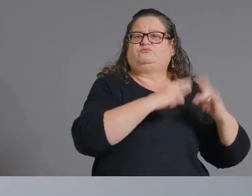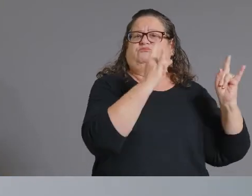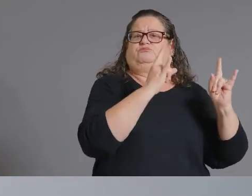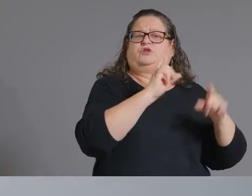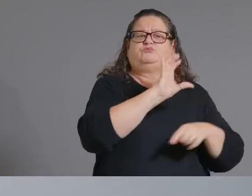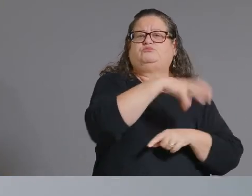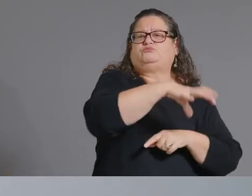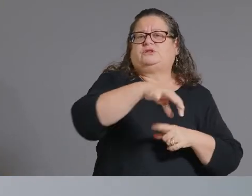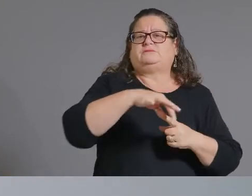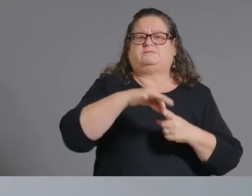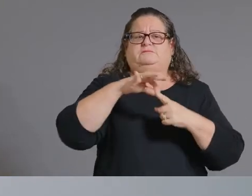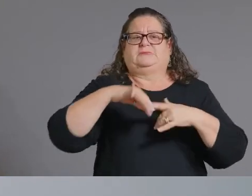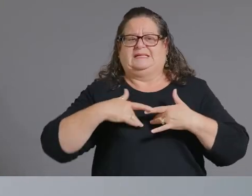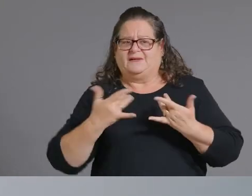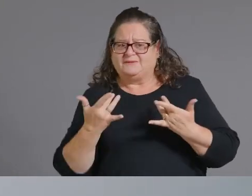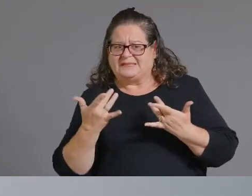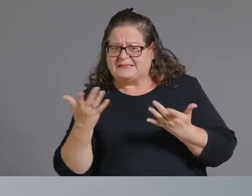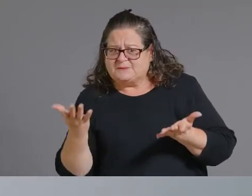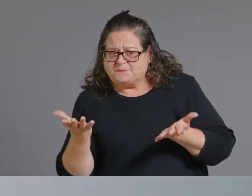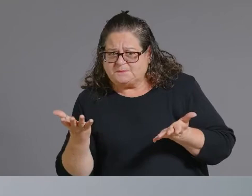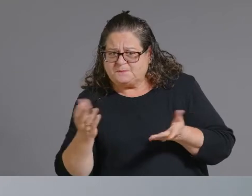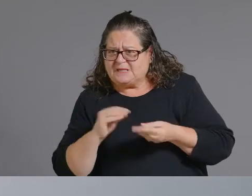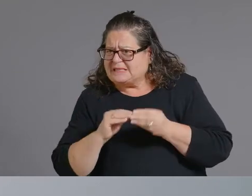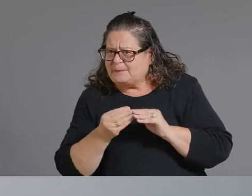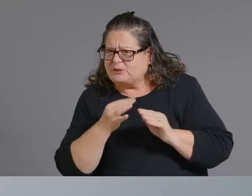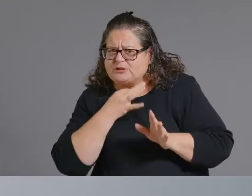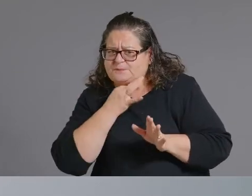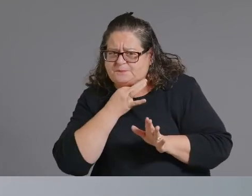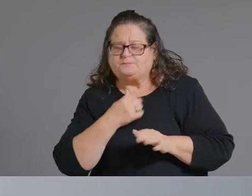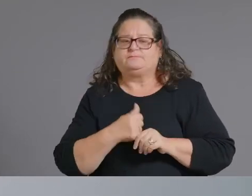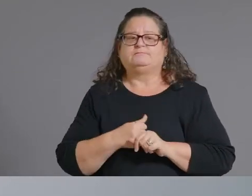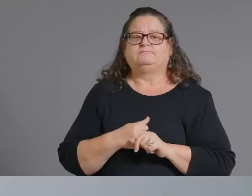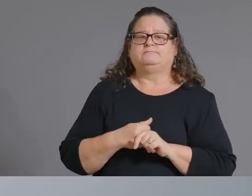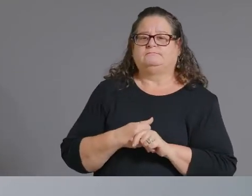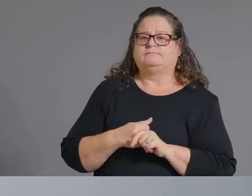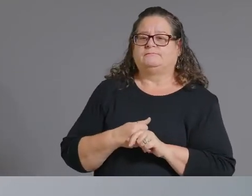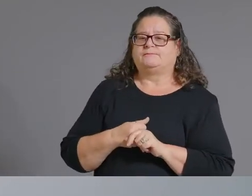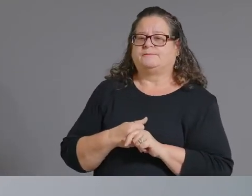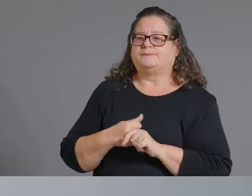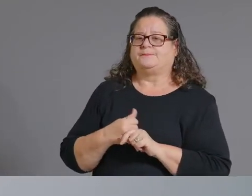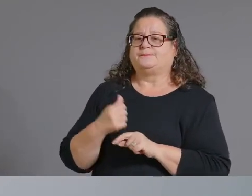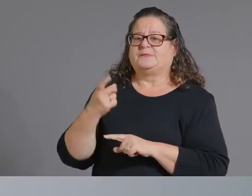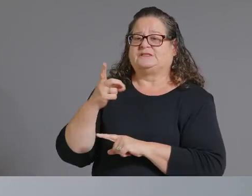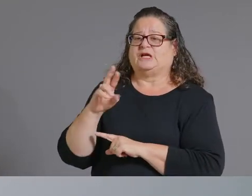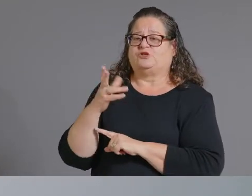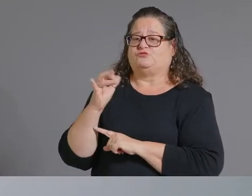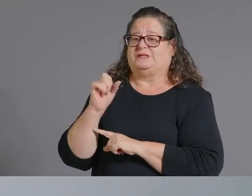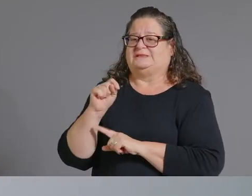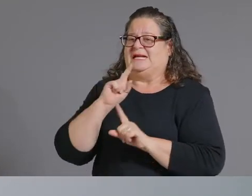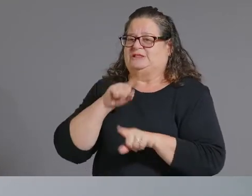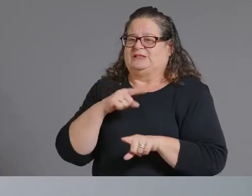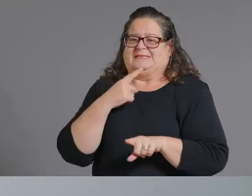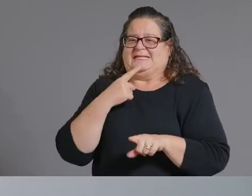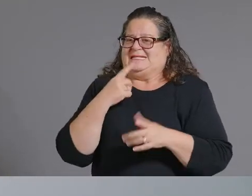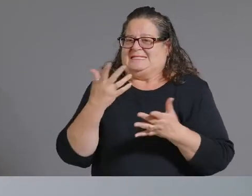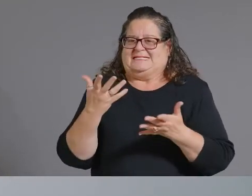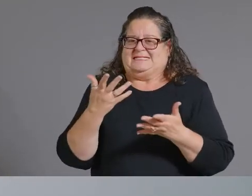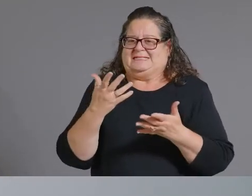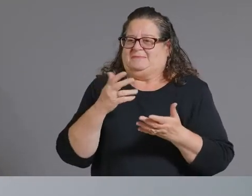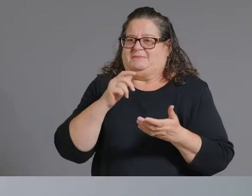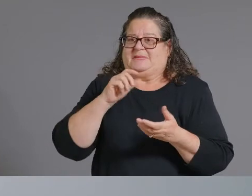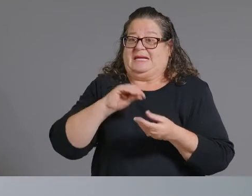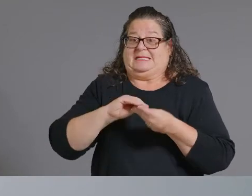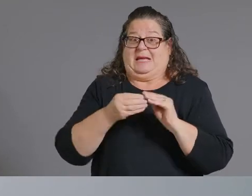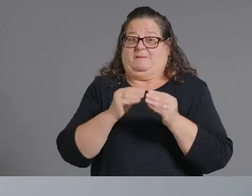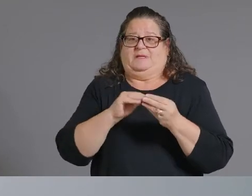that data off the top of my head i know that we've been focusing on um communities that are underserved or communities of